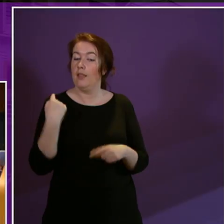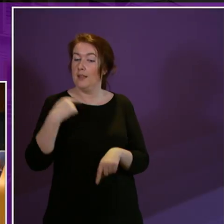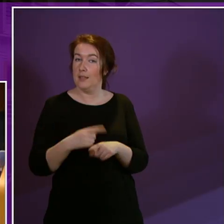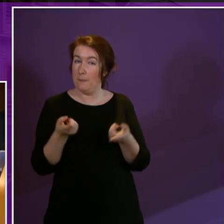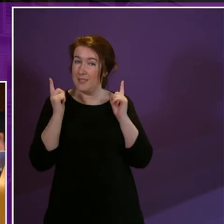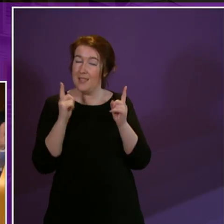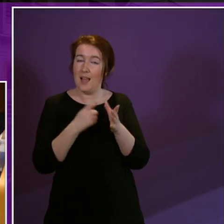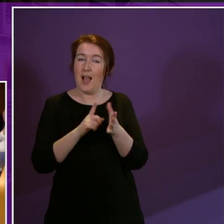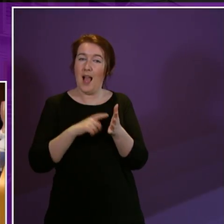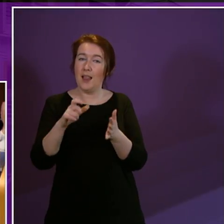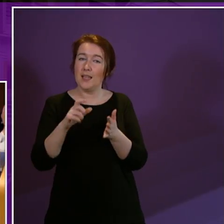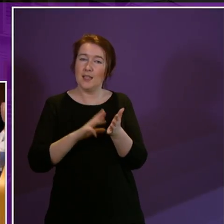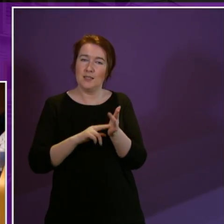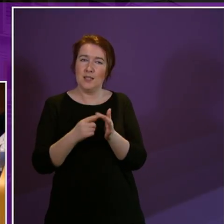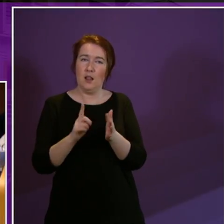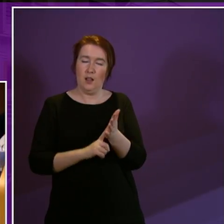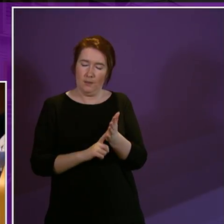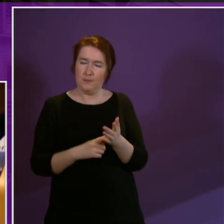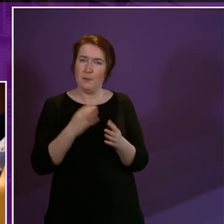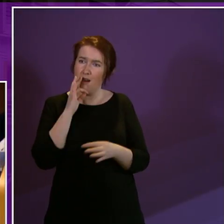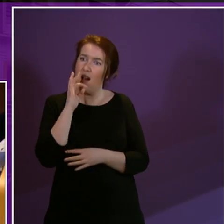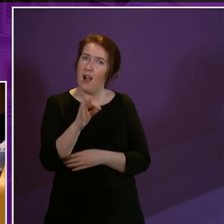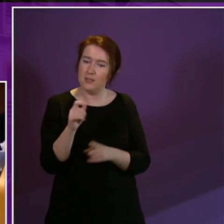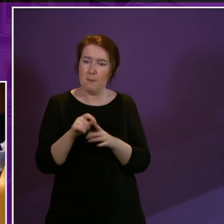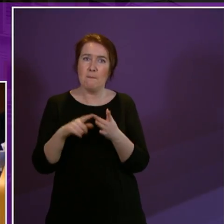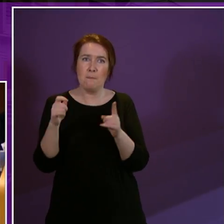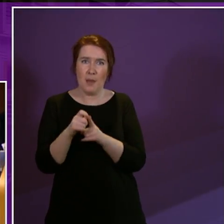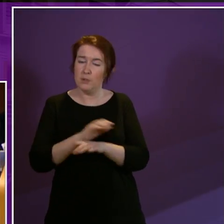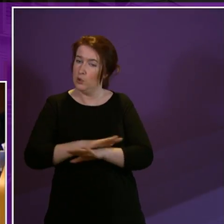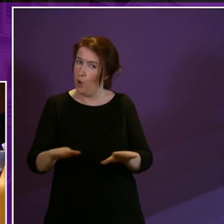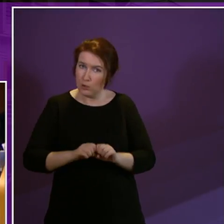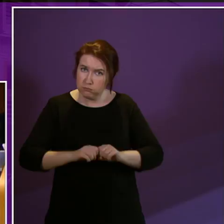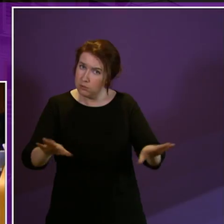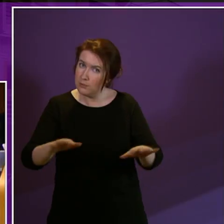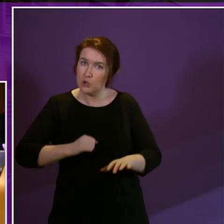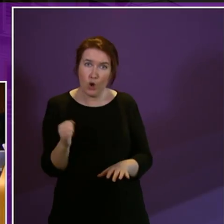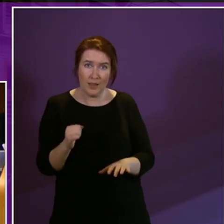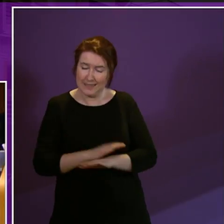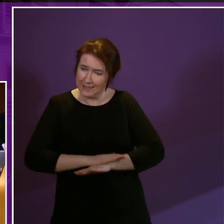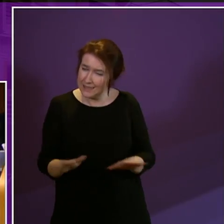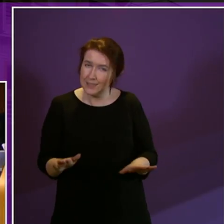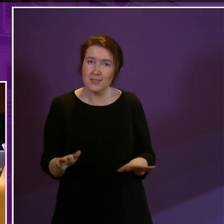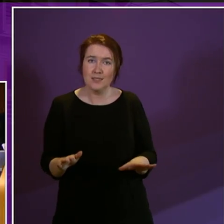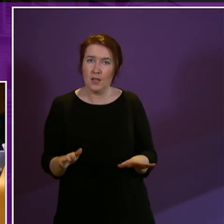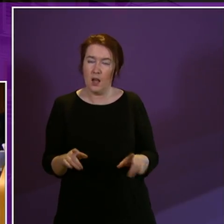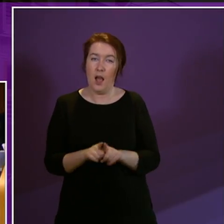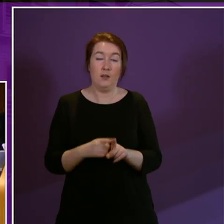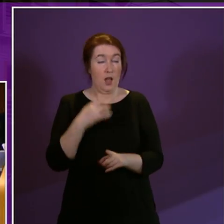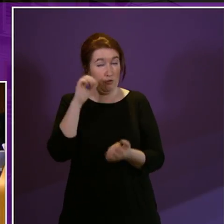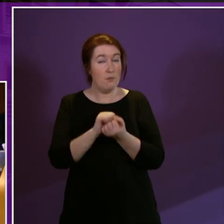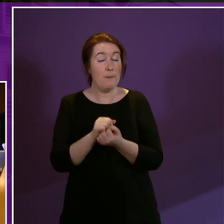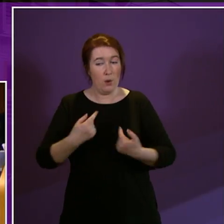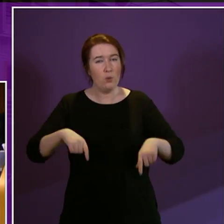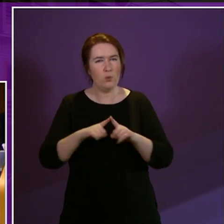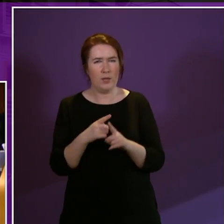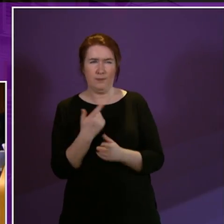time Alec Neill asking for the PIP not to be rolled out in Scotland and I certainly remember us questioning